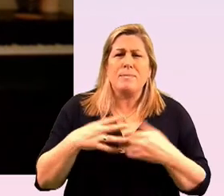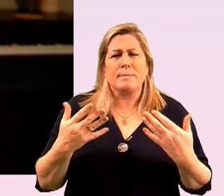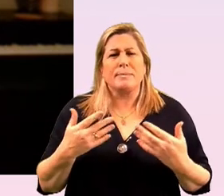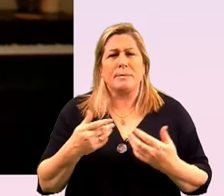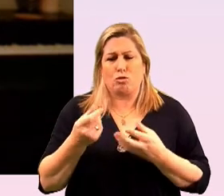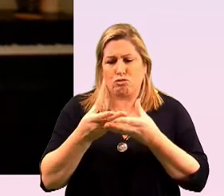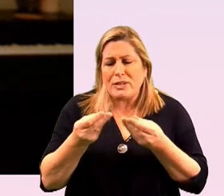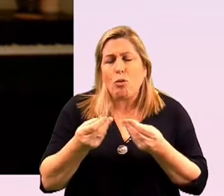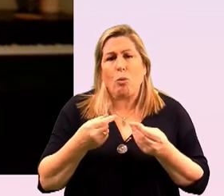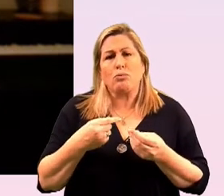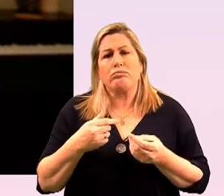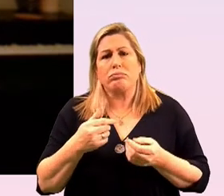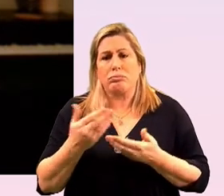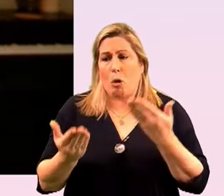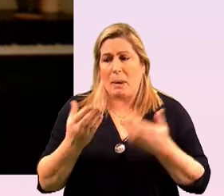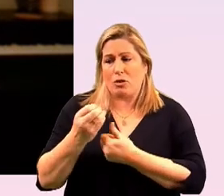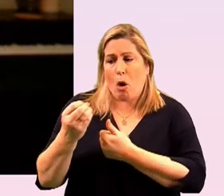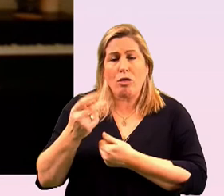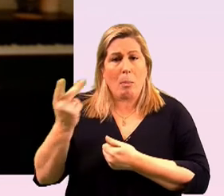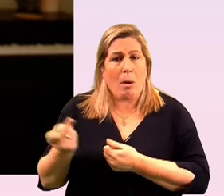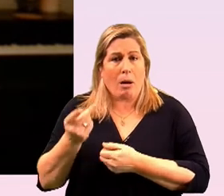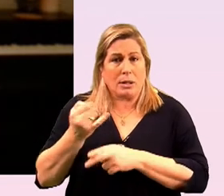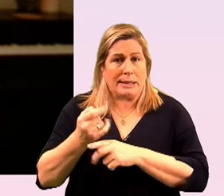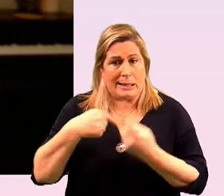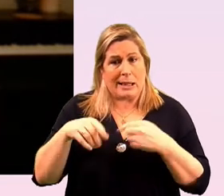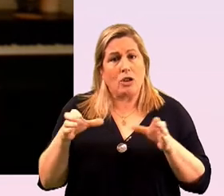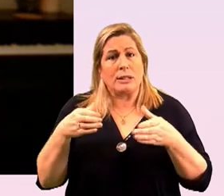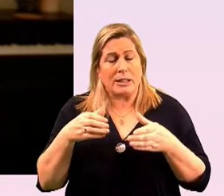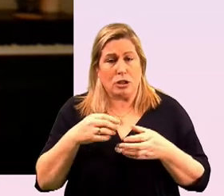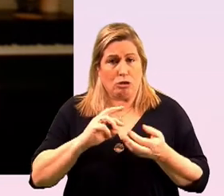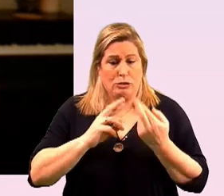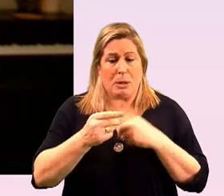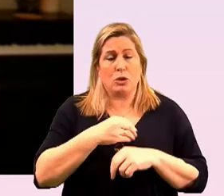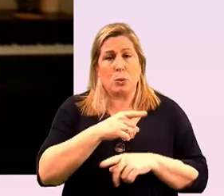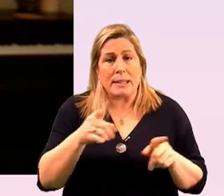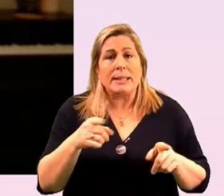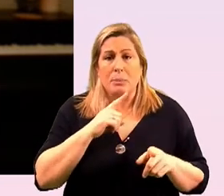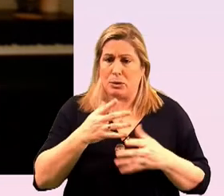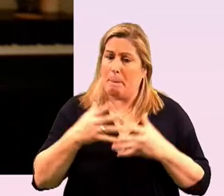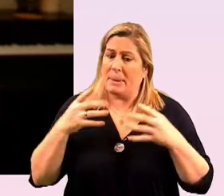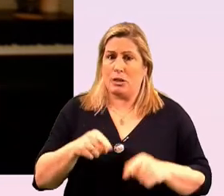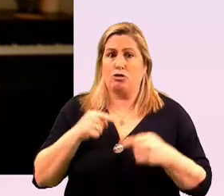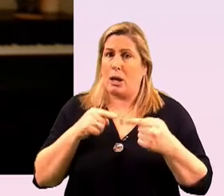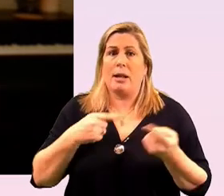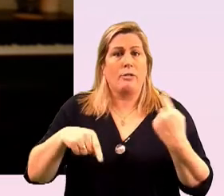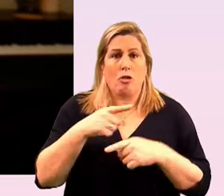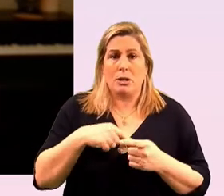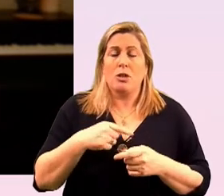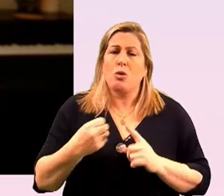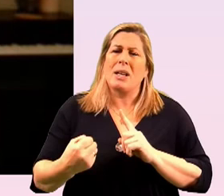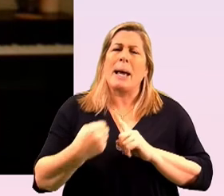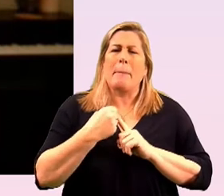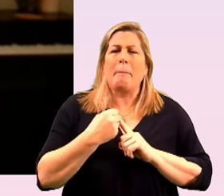resourced compared to other partners in our sector to be able to respond to this and there's been a massive challenge for us so the impact